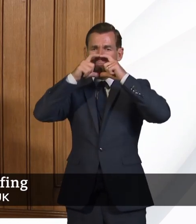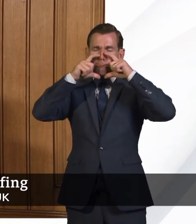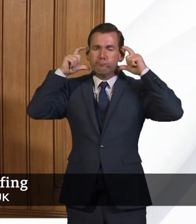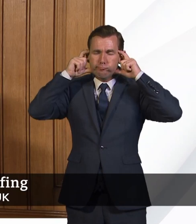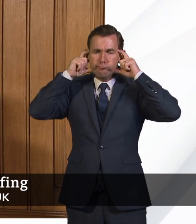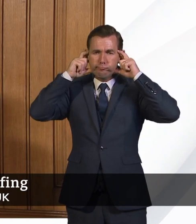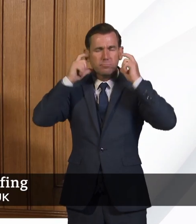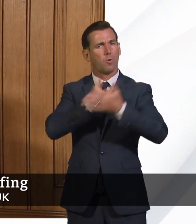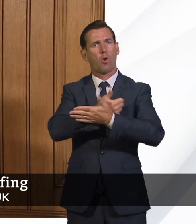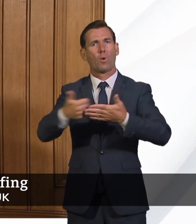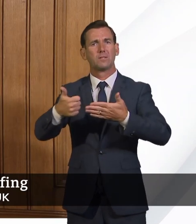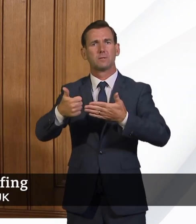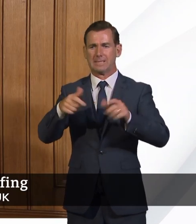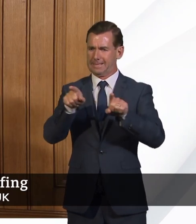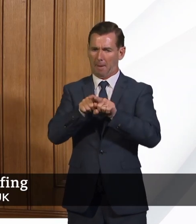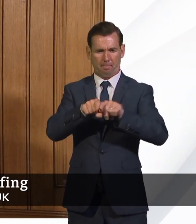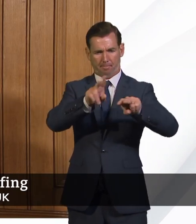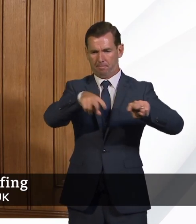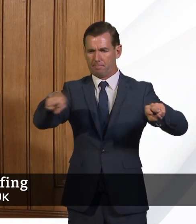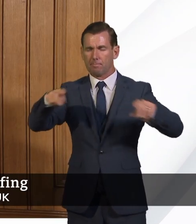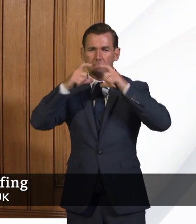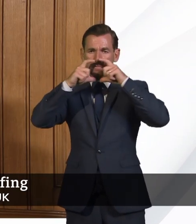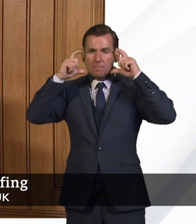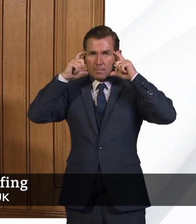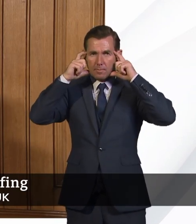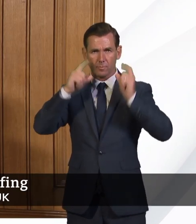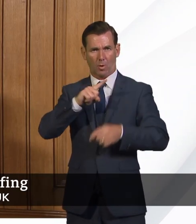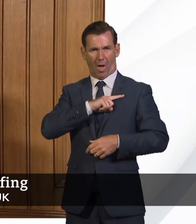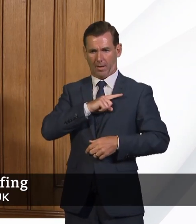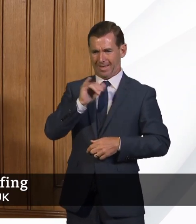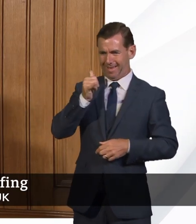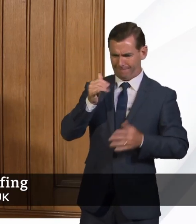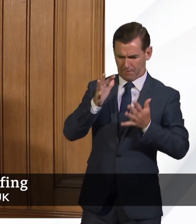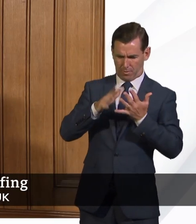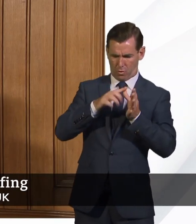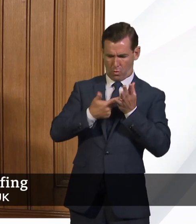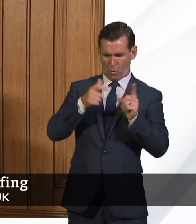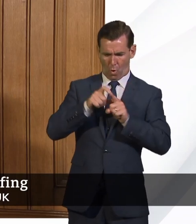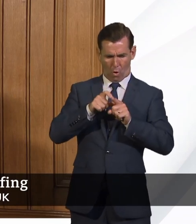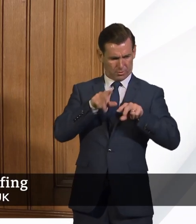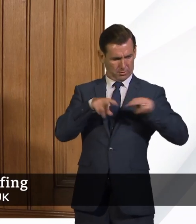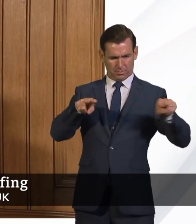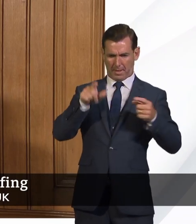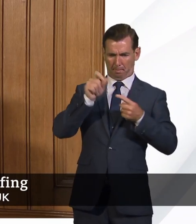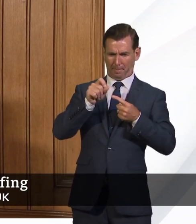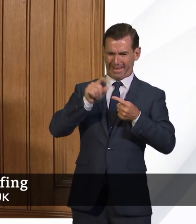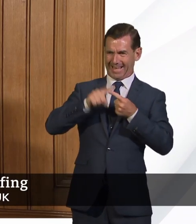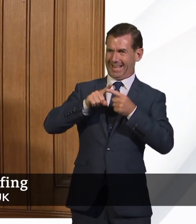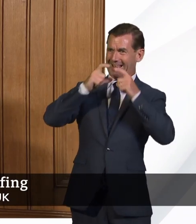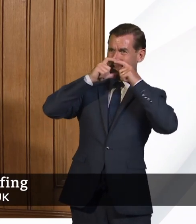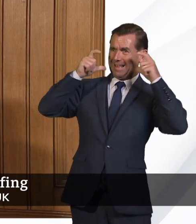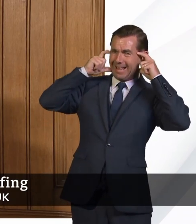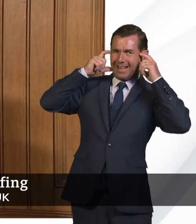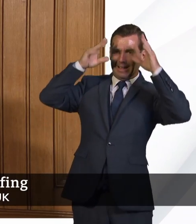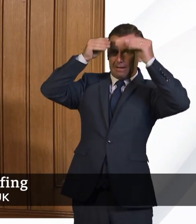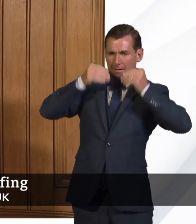for that is when you move out of the ward areas where PPE is worn into the corridors and spaces where sometimes it